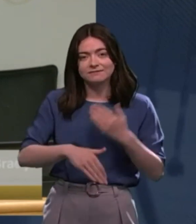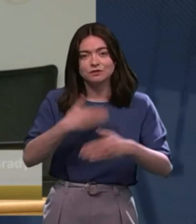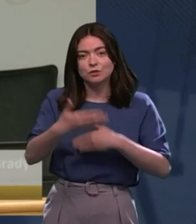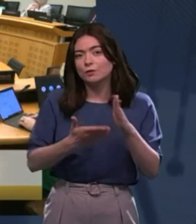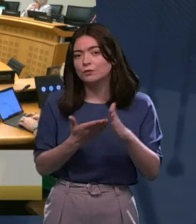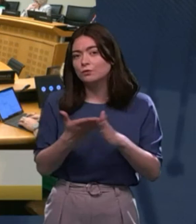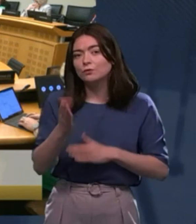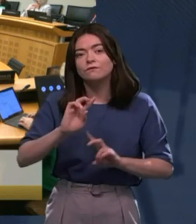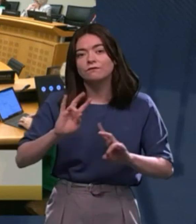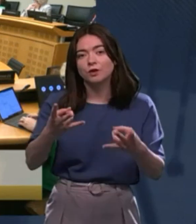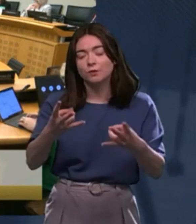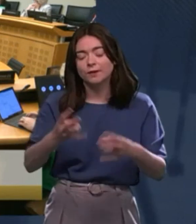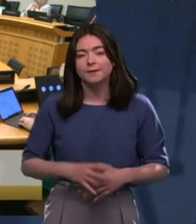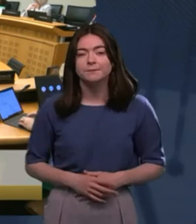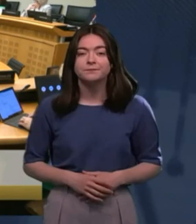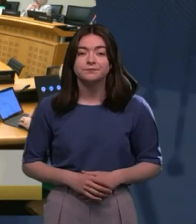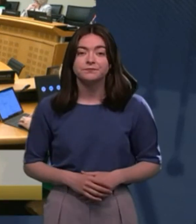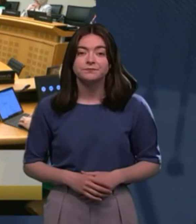Fiona?